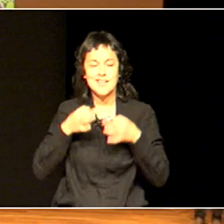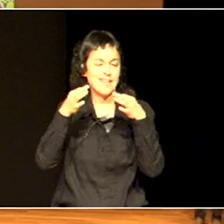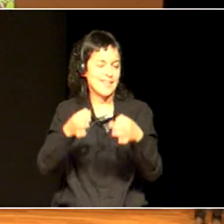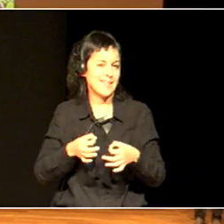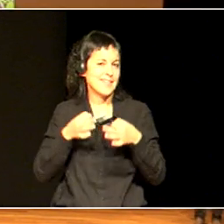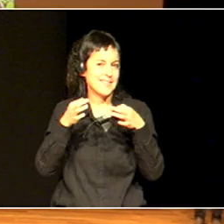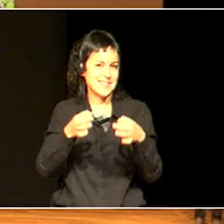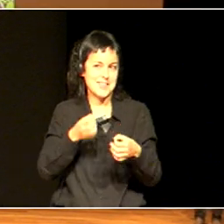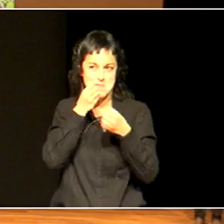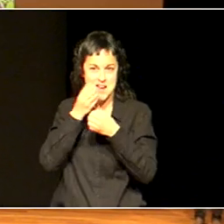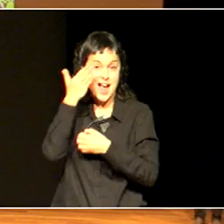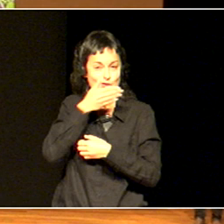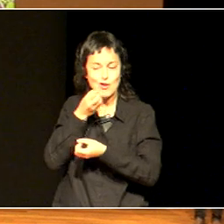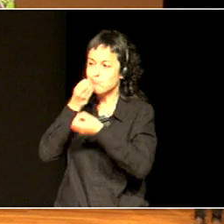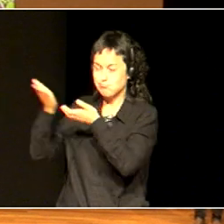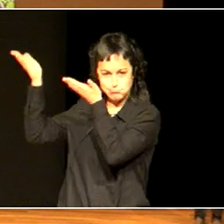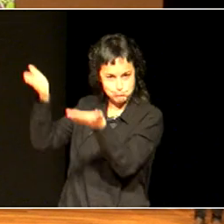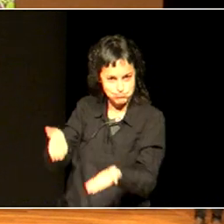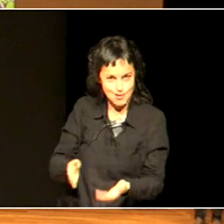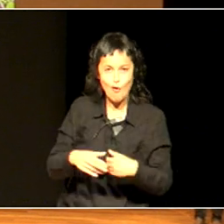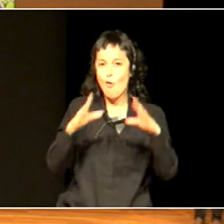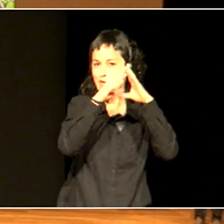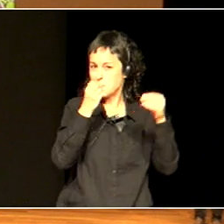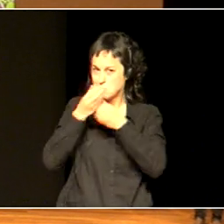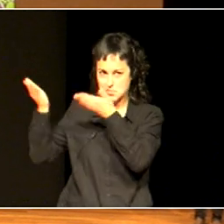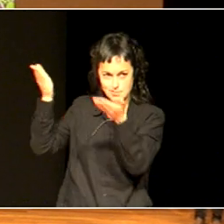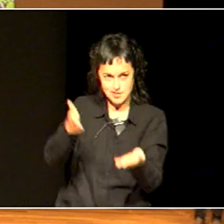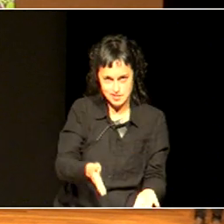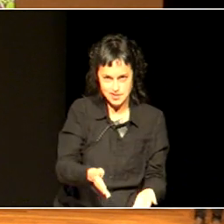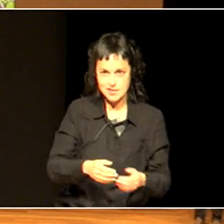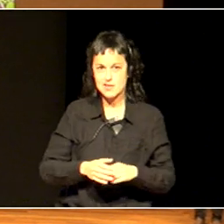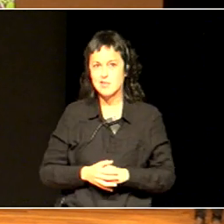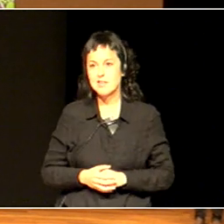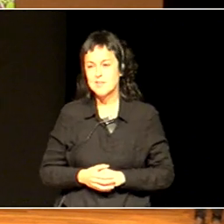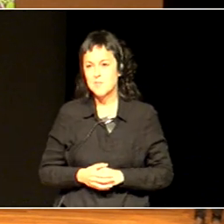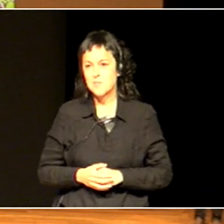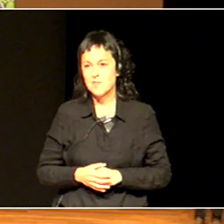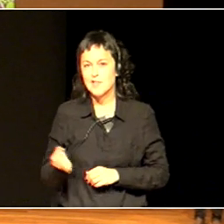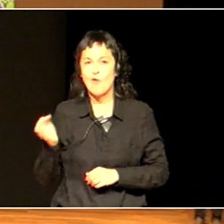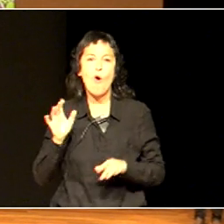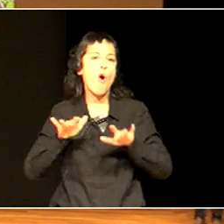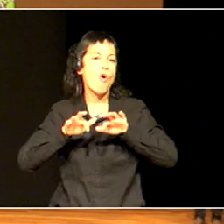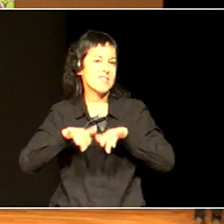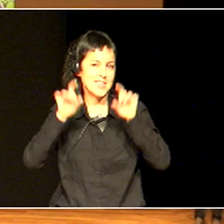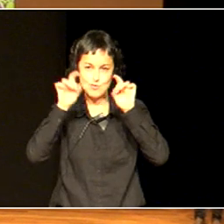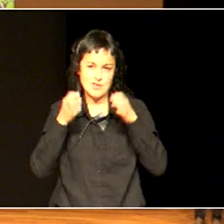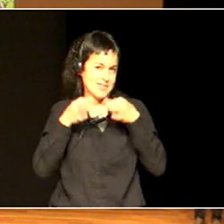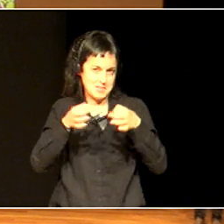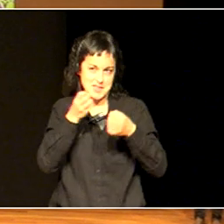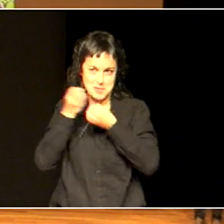in the universities and in the education offices there, you know, it's completely different here.